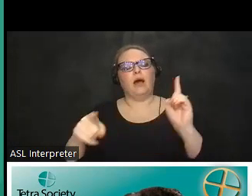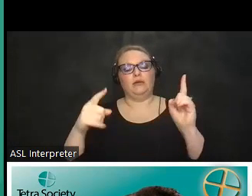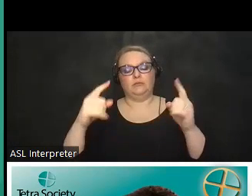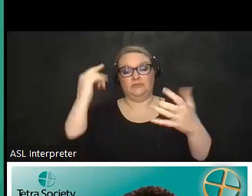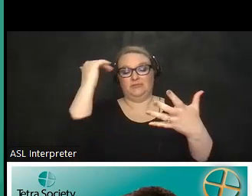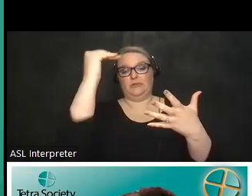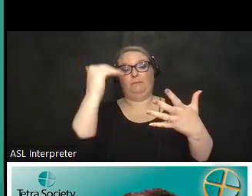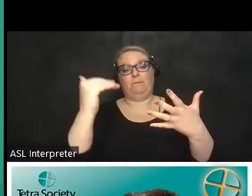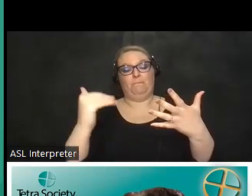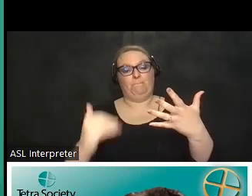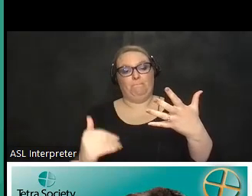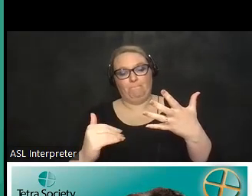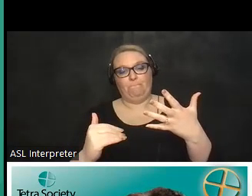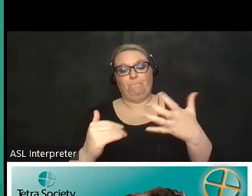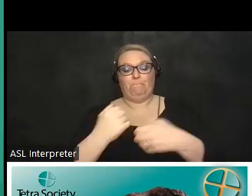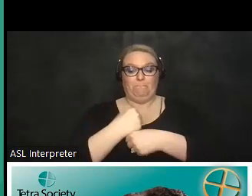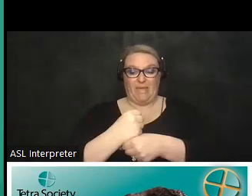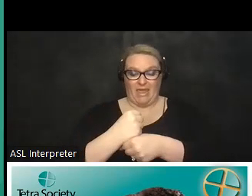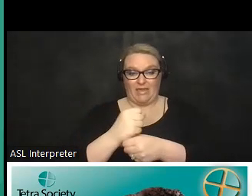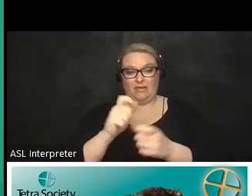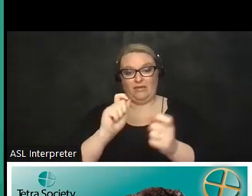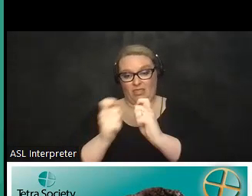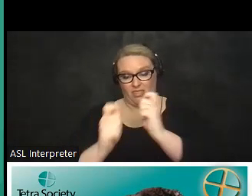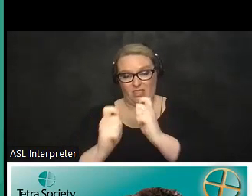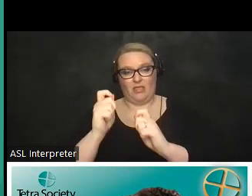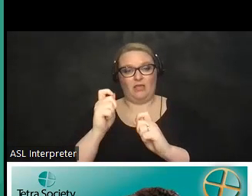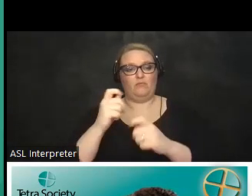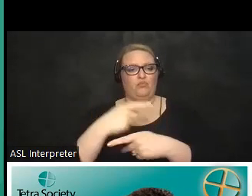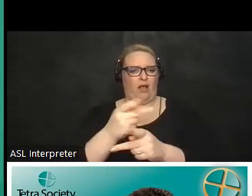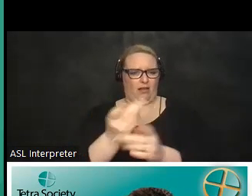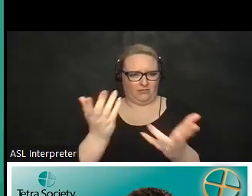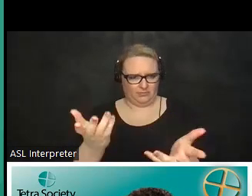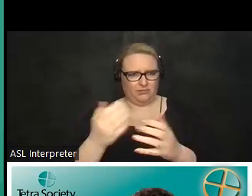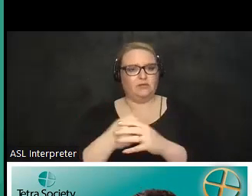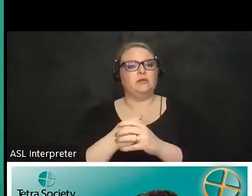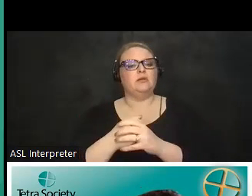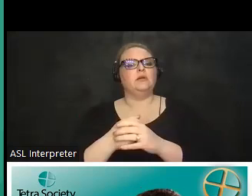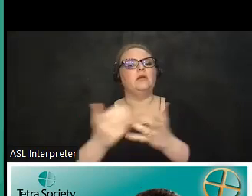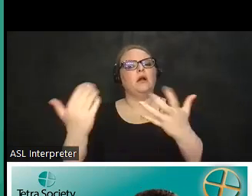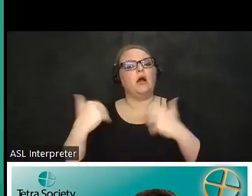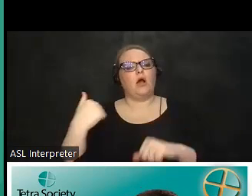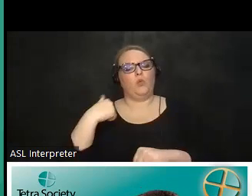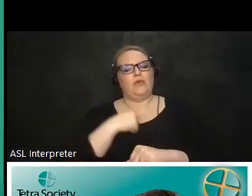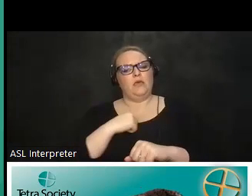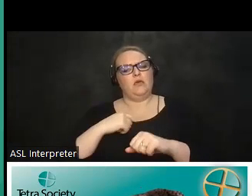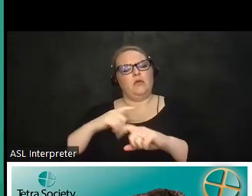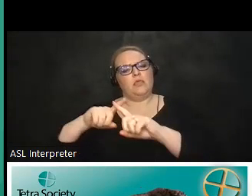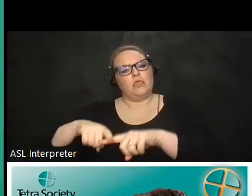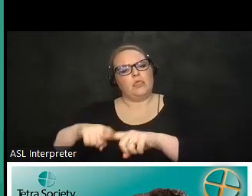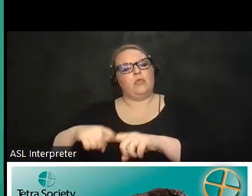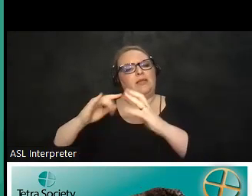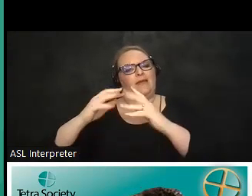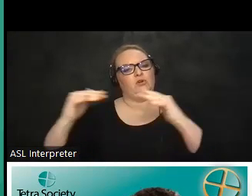make and then revise the product um and then we lean into the diverse experience and skill sets of our network